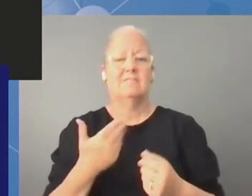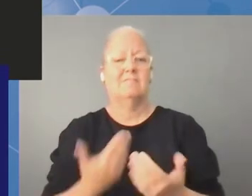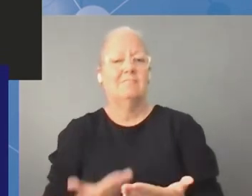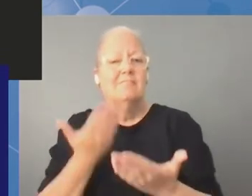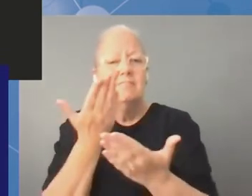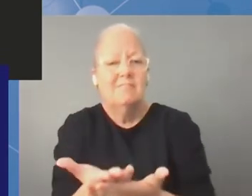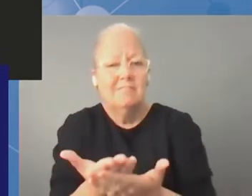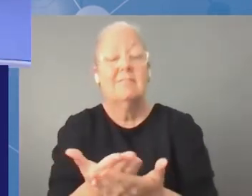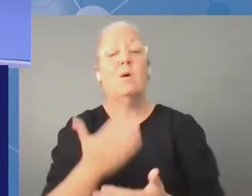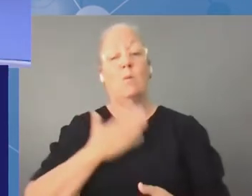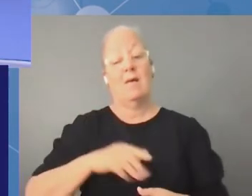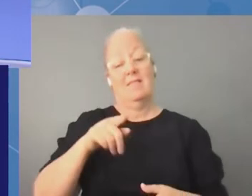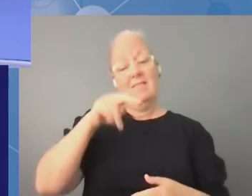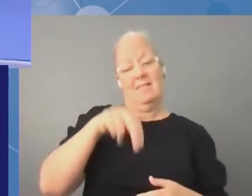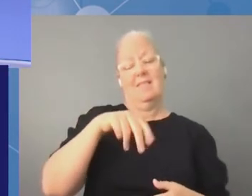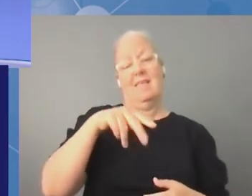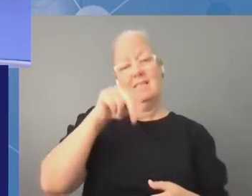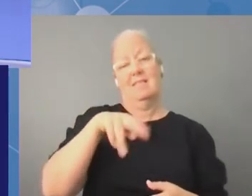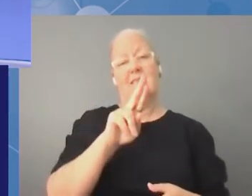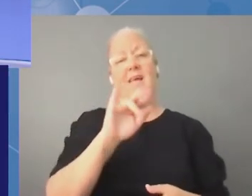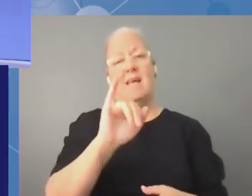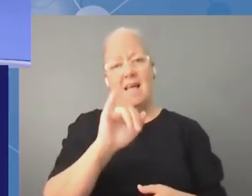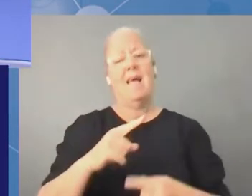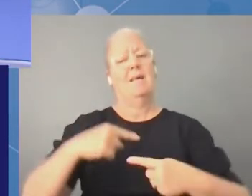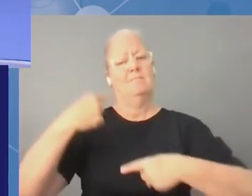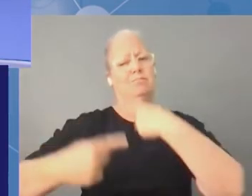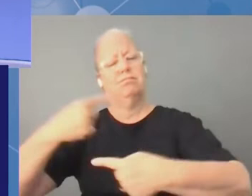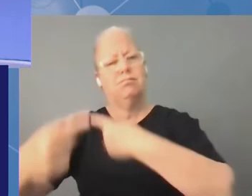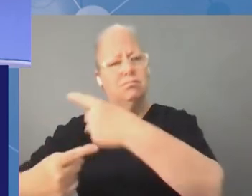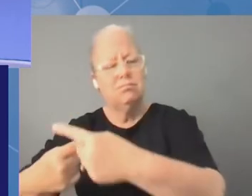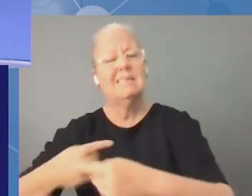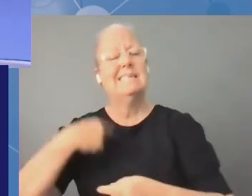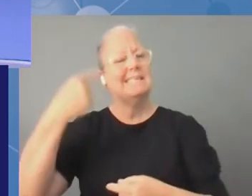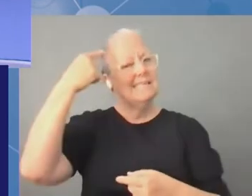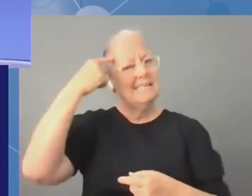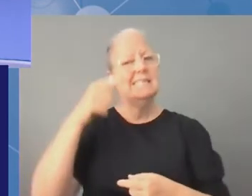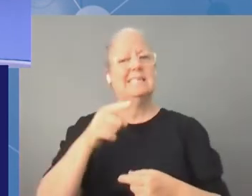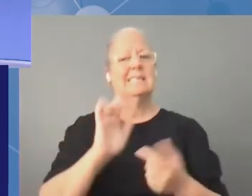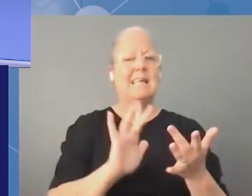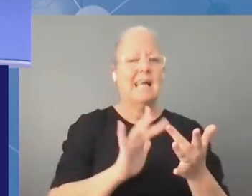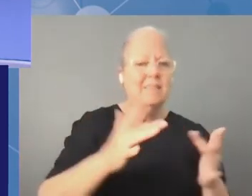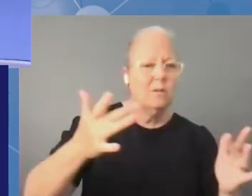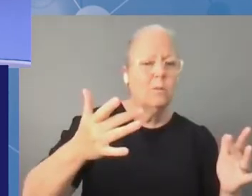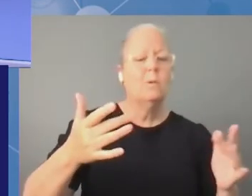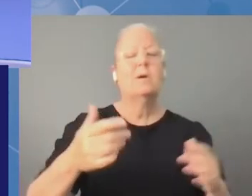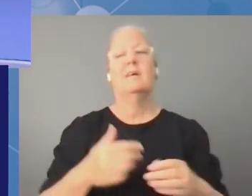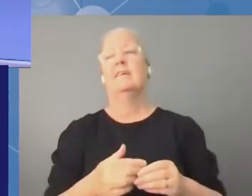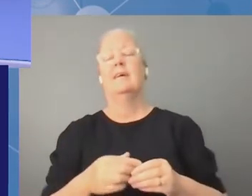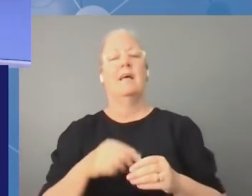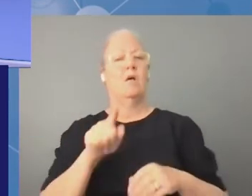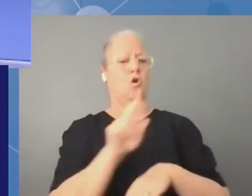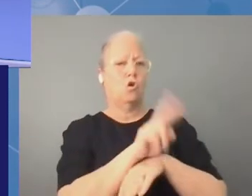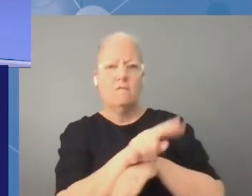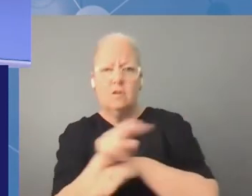the igf regarding the um new internet uh activities a internet governance uh